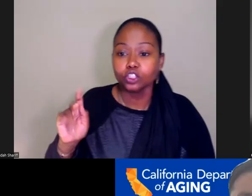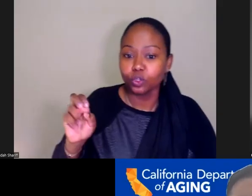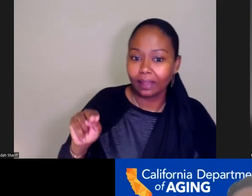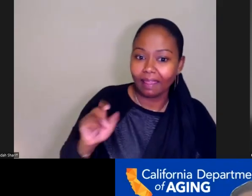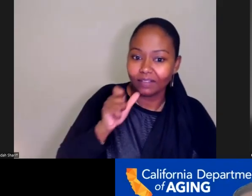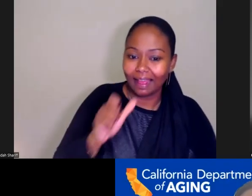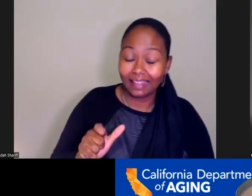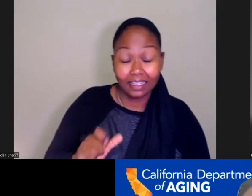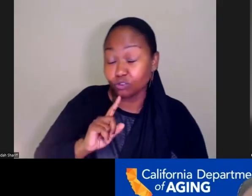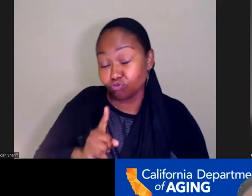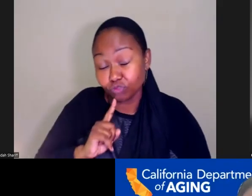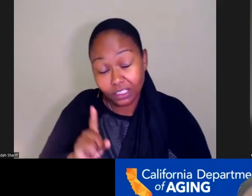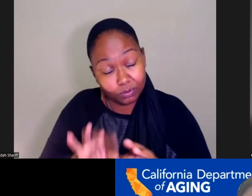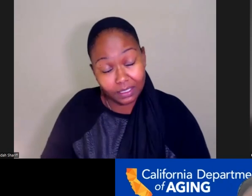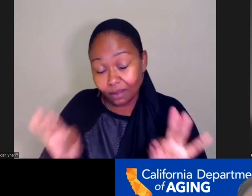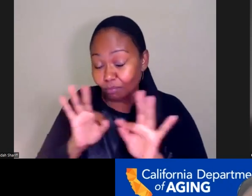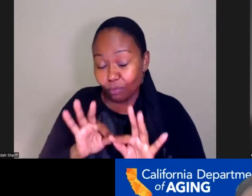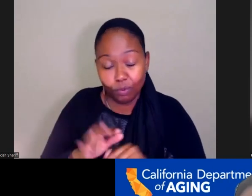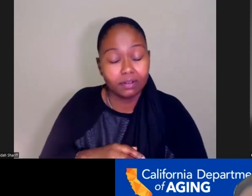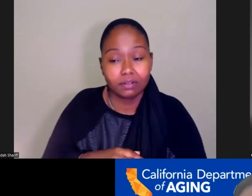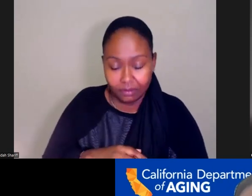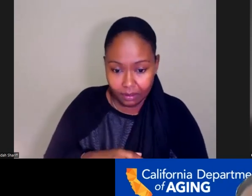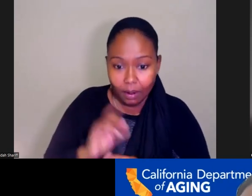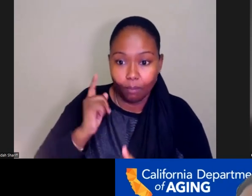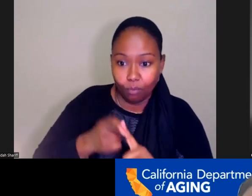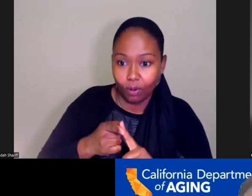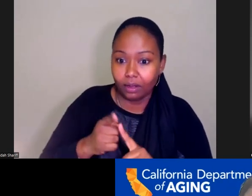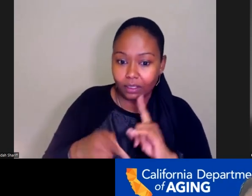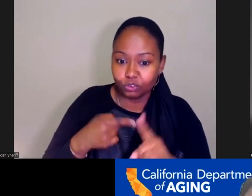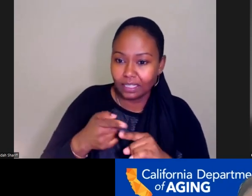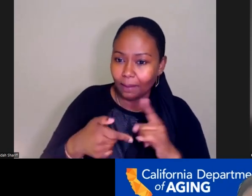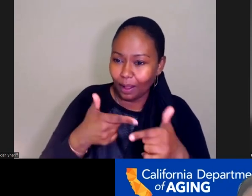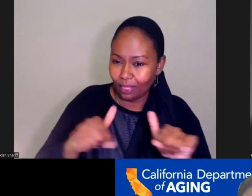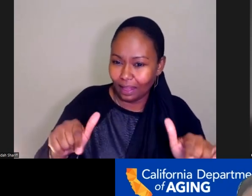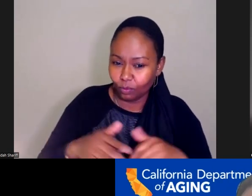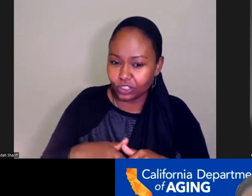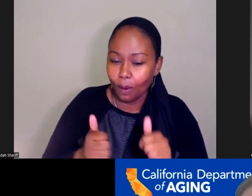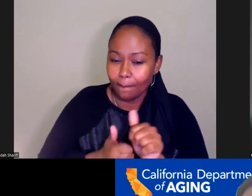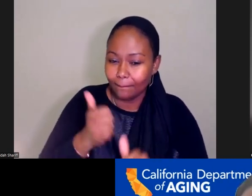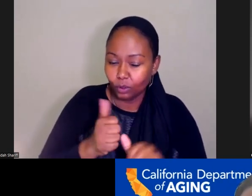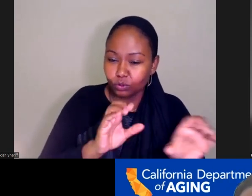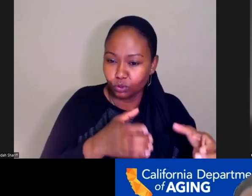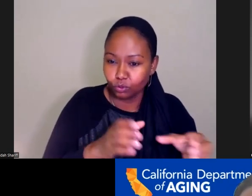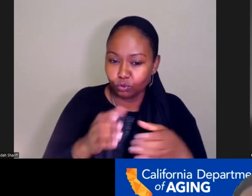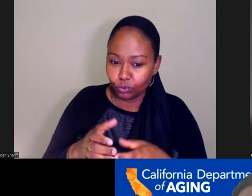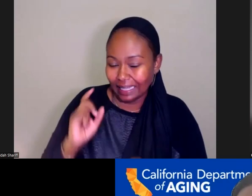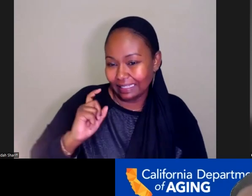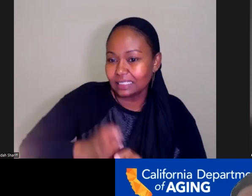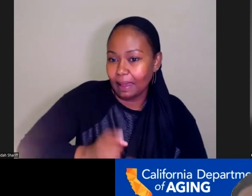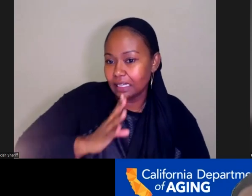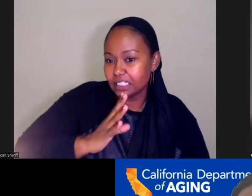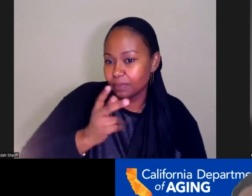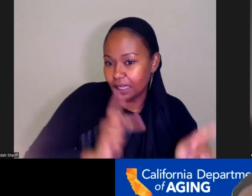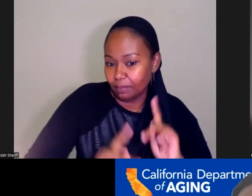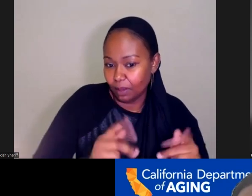I think that's a really critical point, right? And the example Evan showed about languages, it seemed like most groups are doing well with some Spanish-speaking folks, right? And